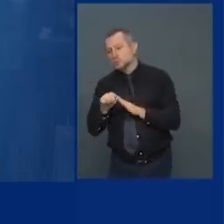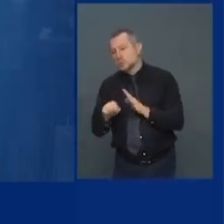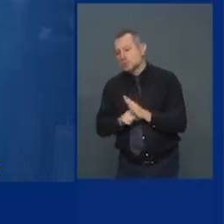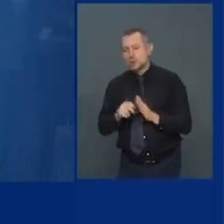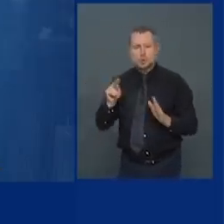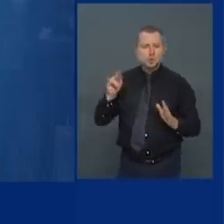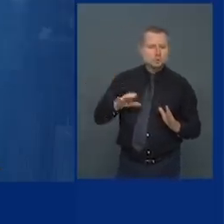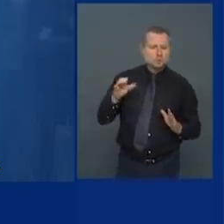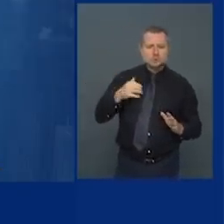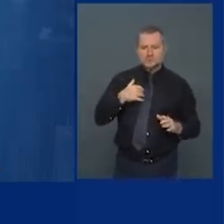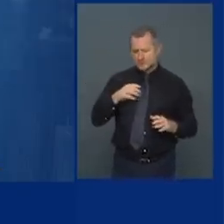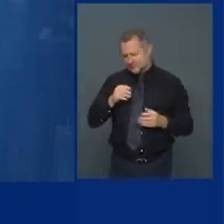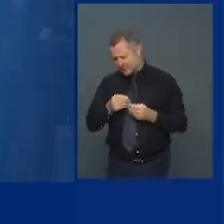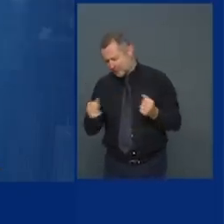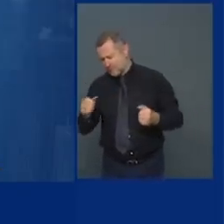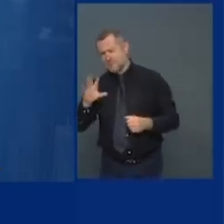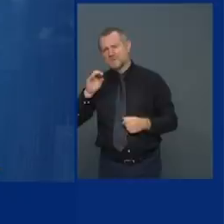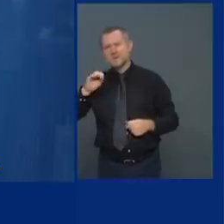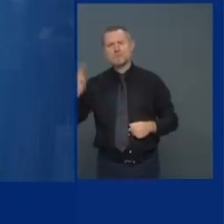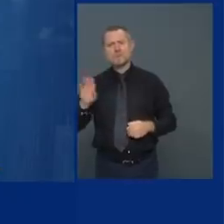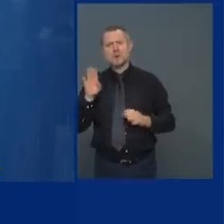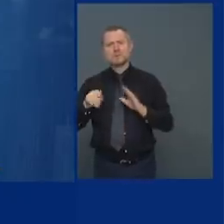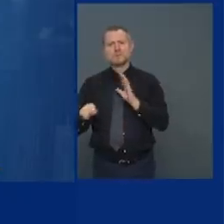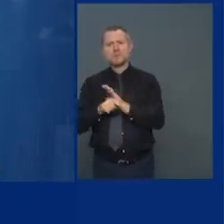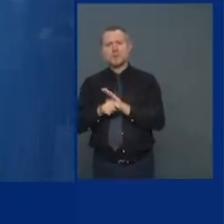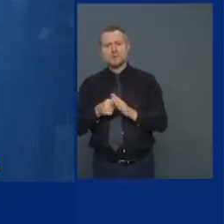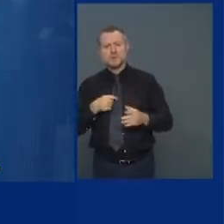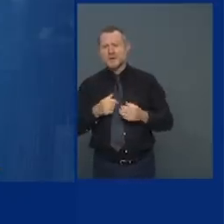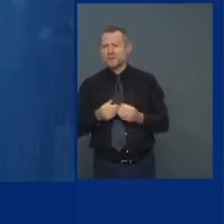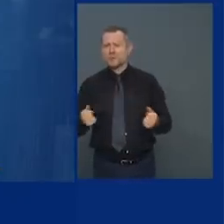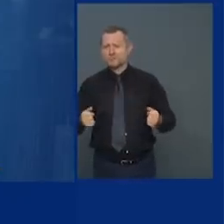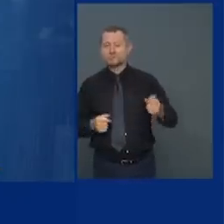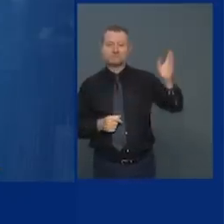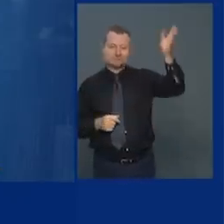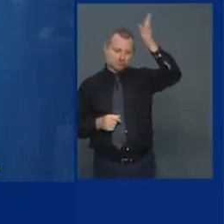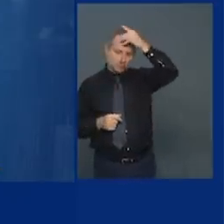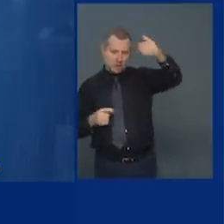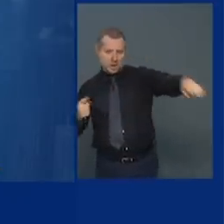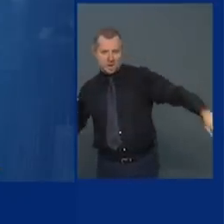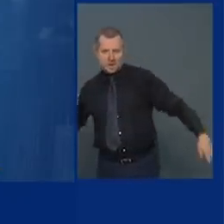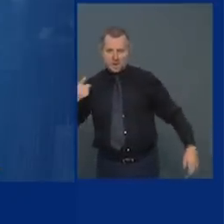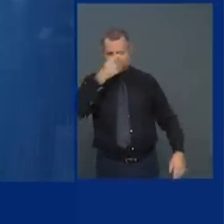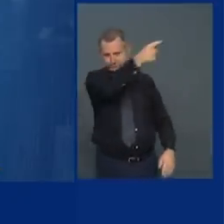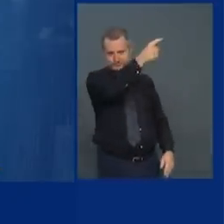it's Donald Trump's deficit he has to fix it